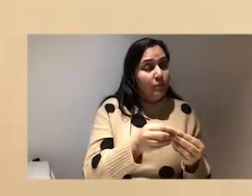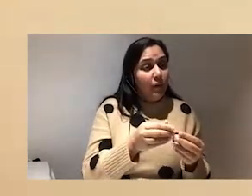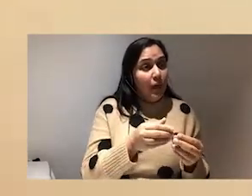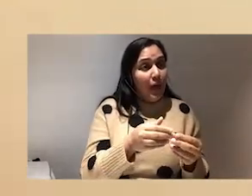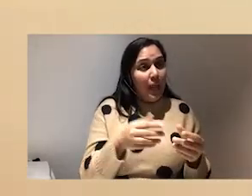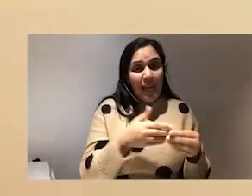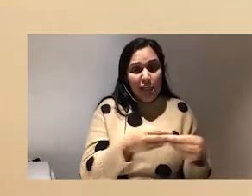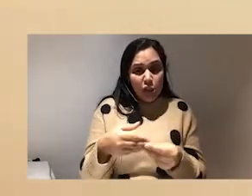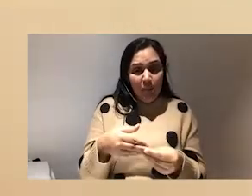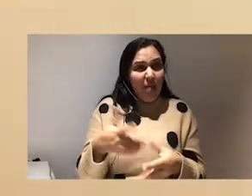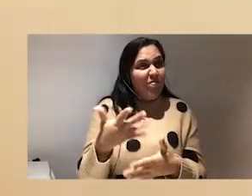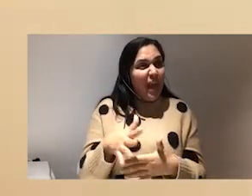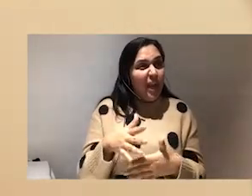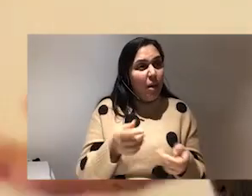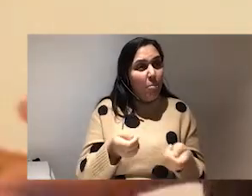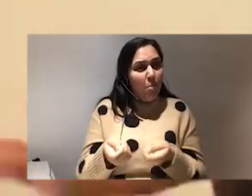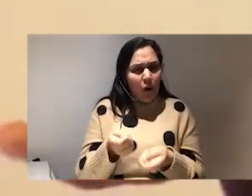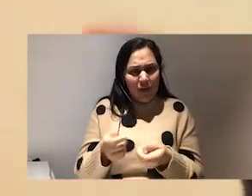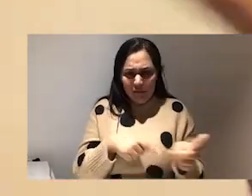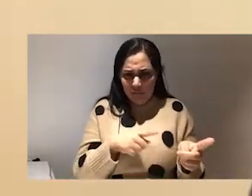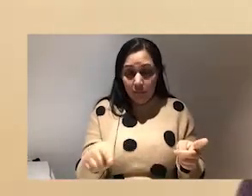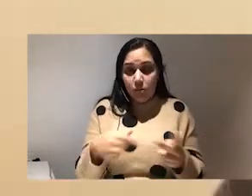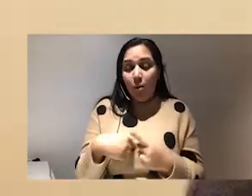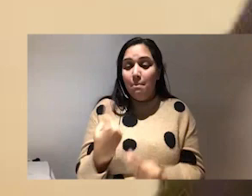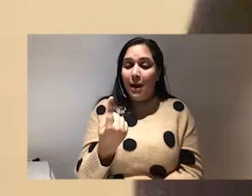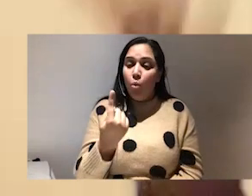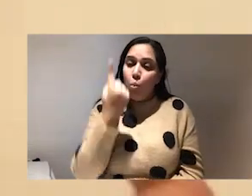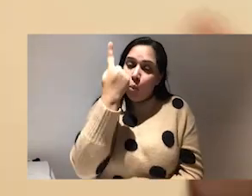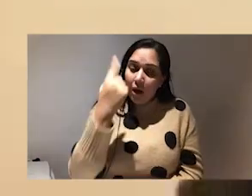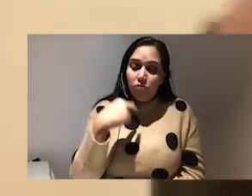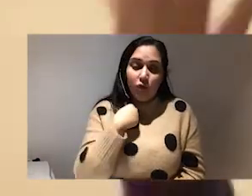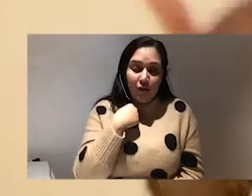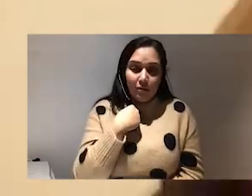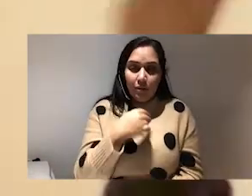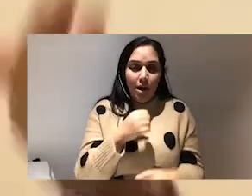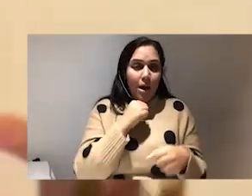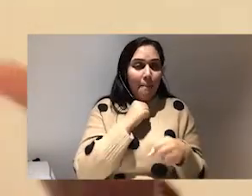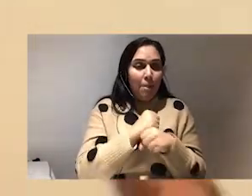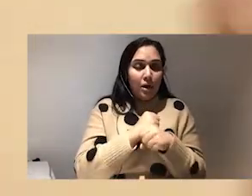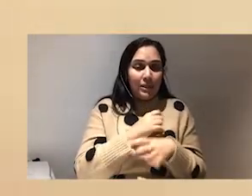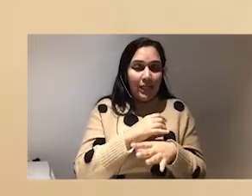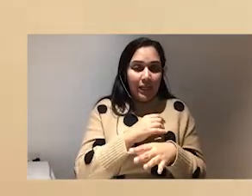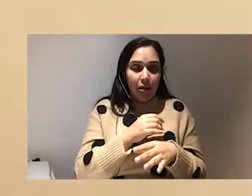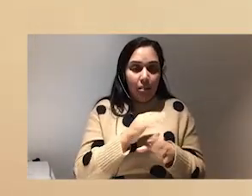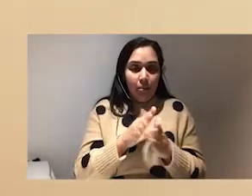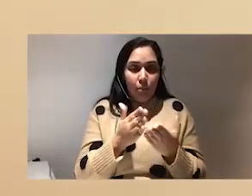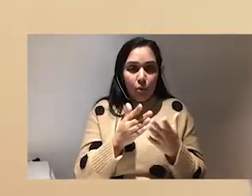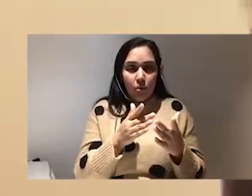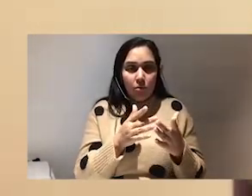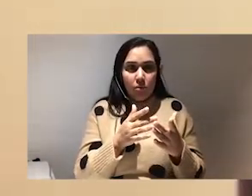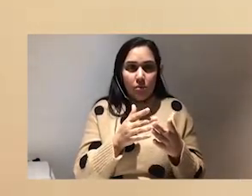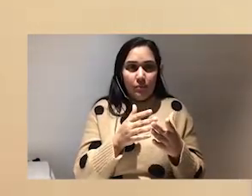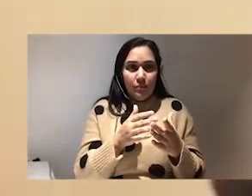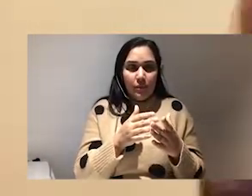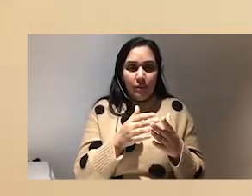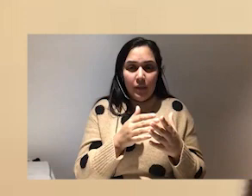very open about this as I've been talking about the book, like my one regret is marketing the book so much during my sabbatical. That was my one moment of